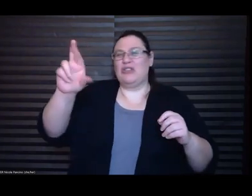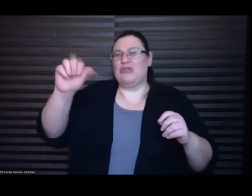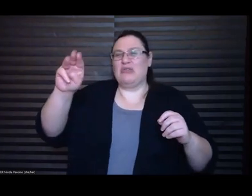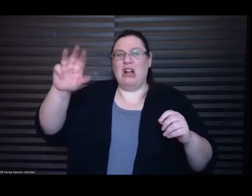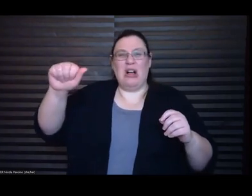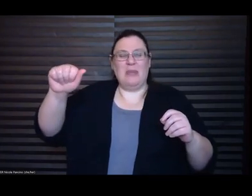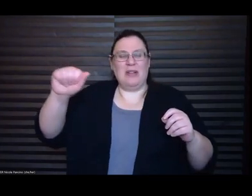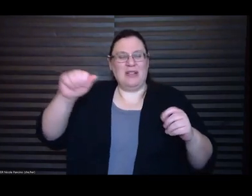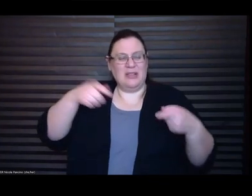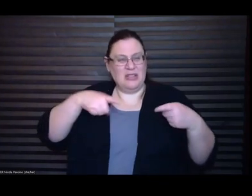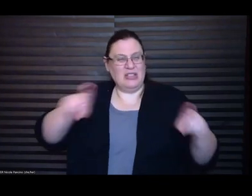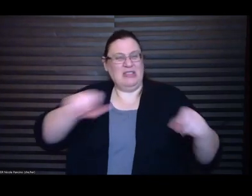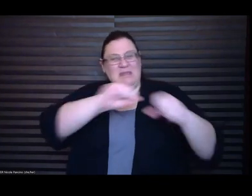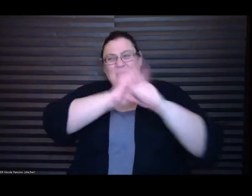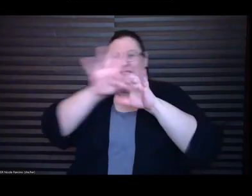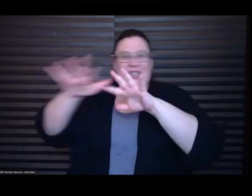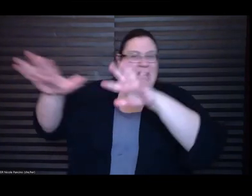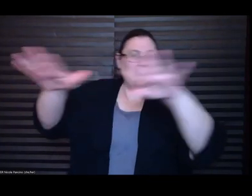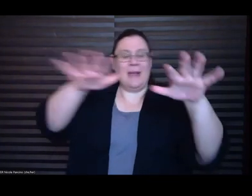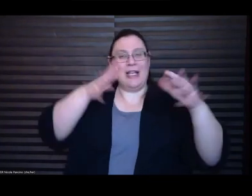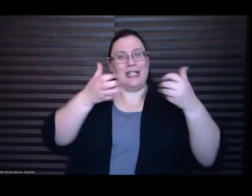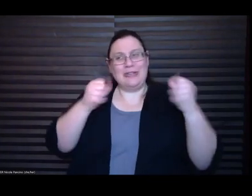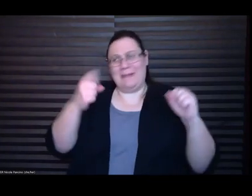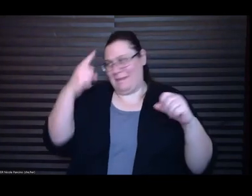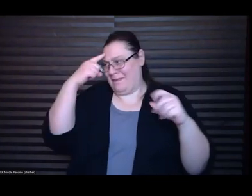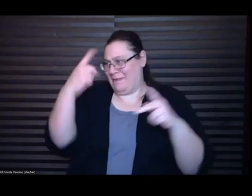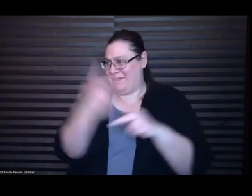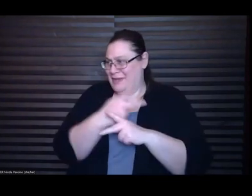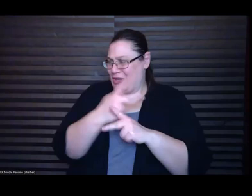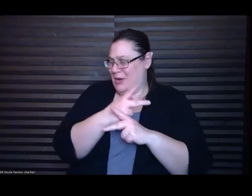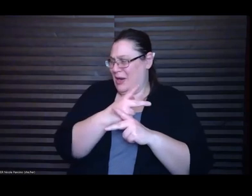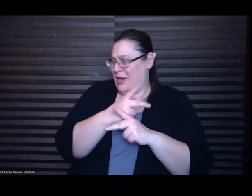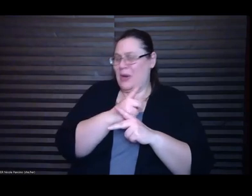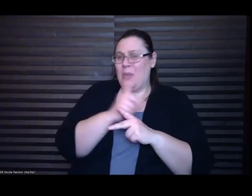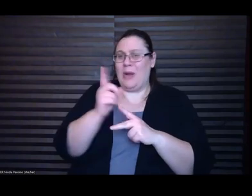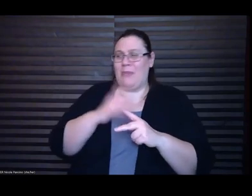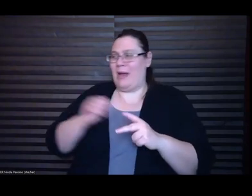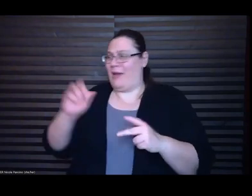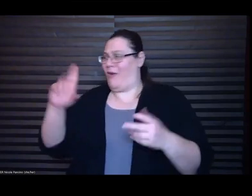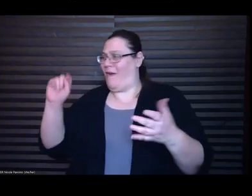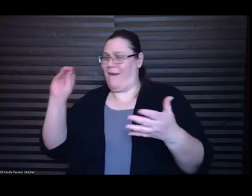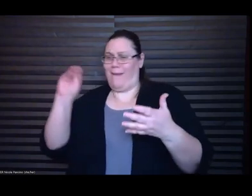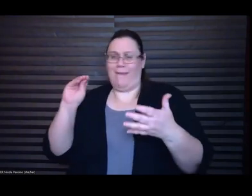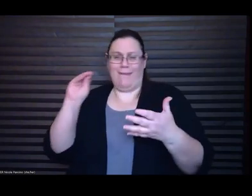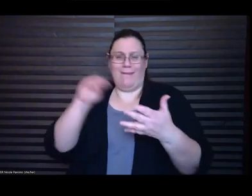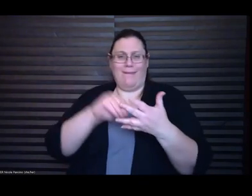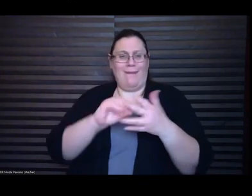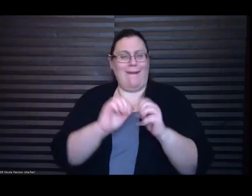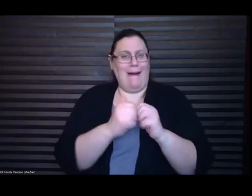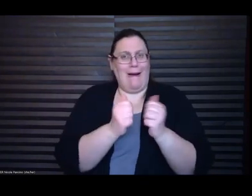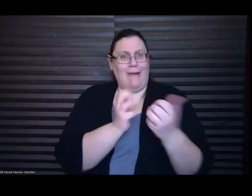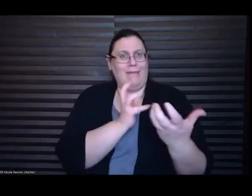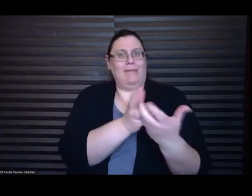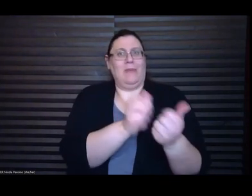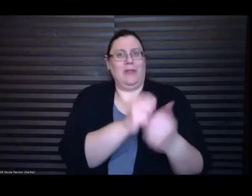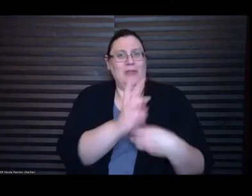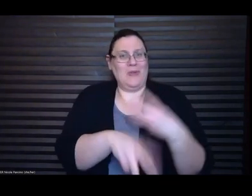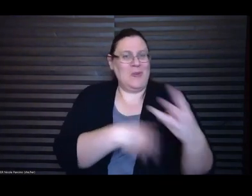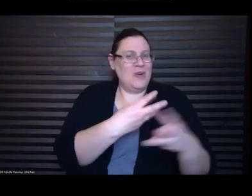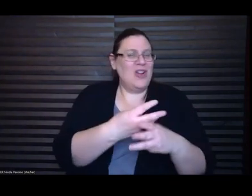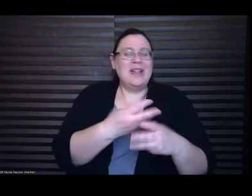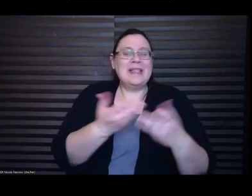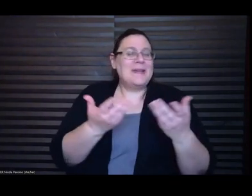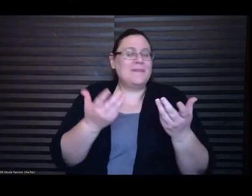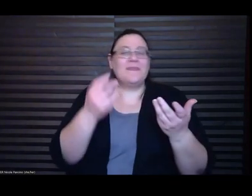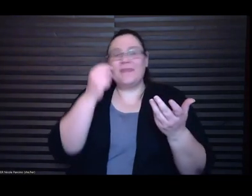kind of little piece of art fits and um it was it was it was both it was like it was a there were parts that were difficult and there were